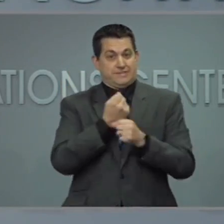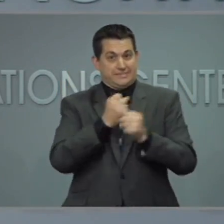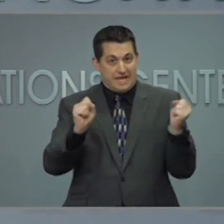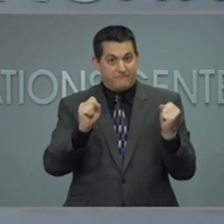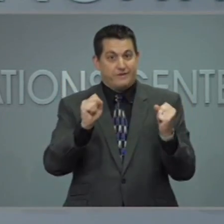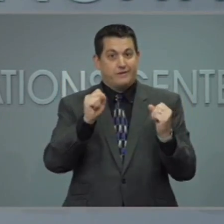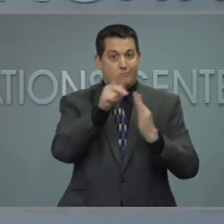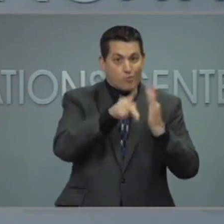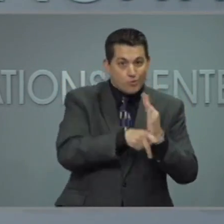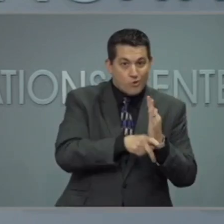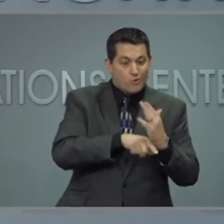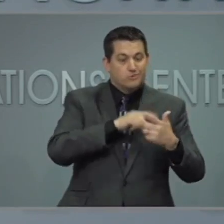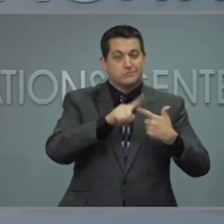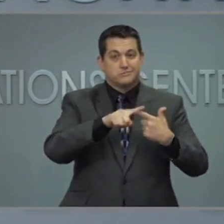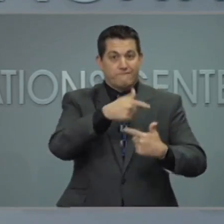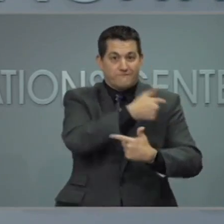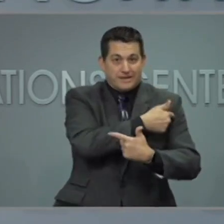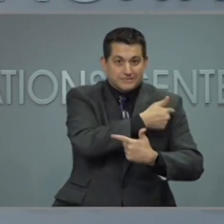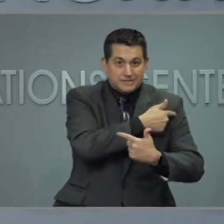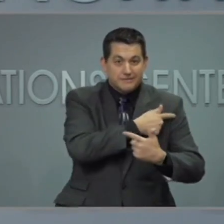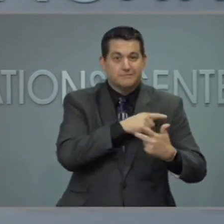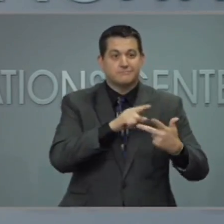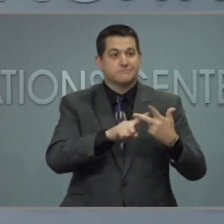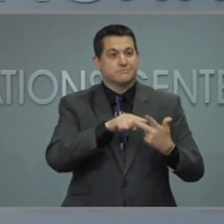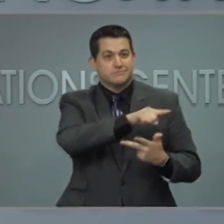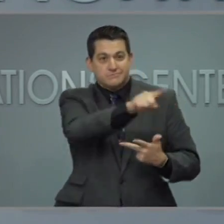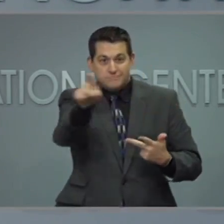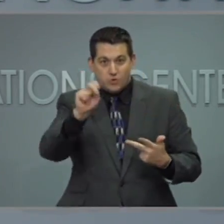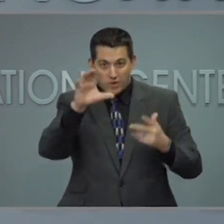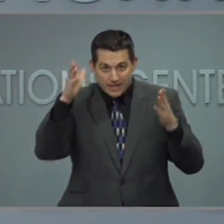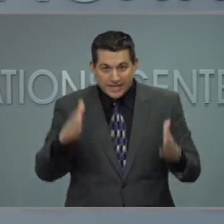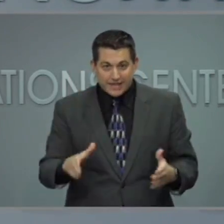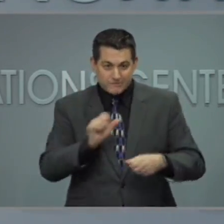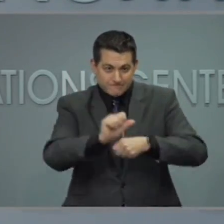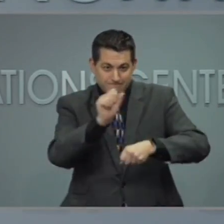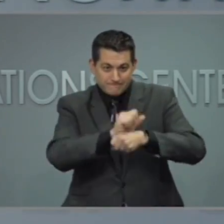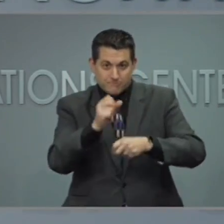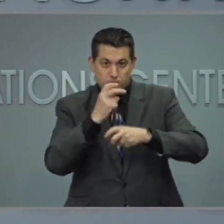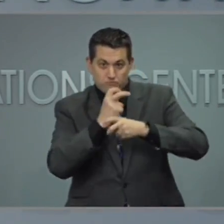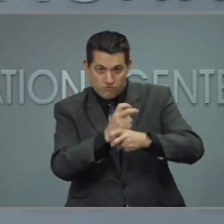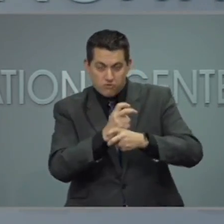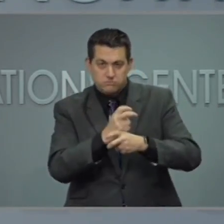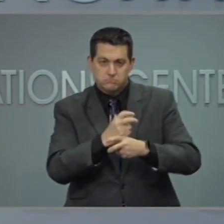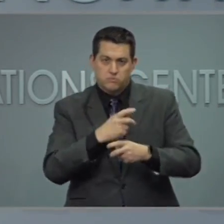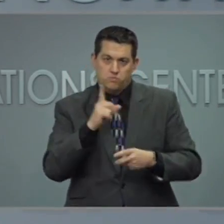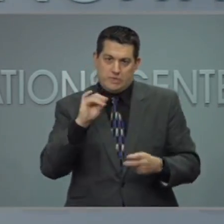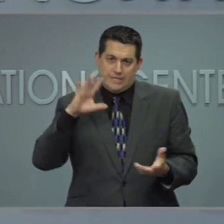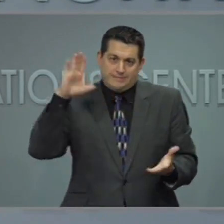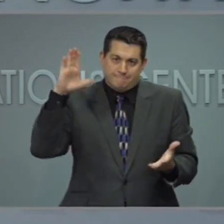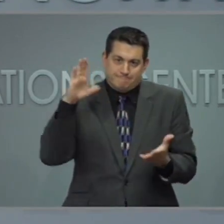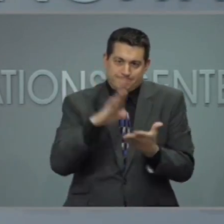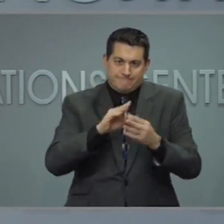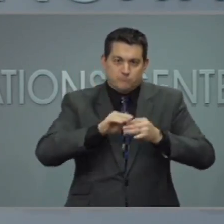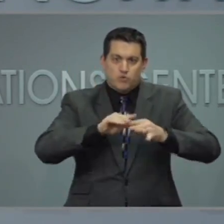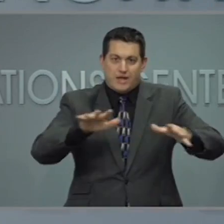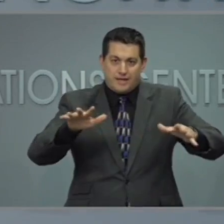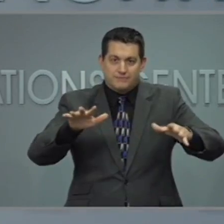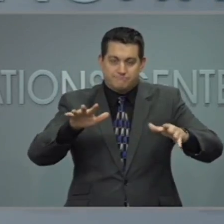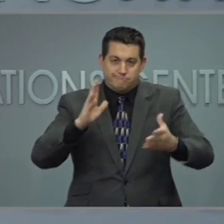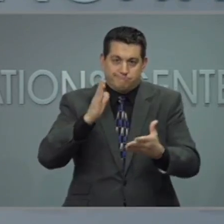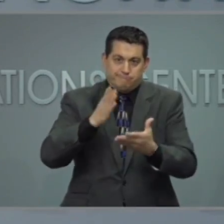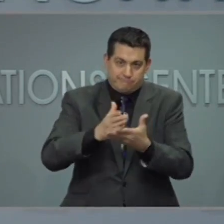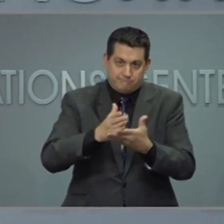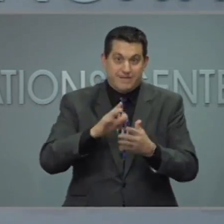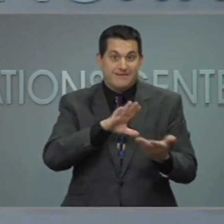vaccines and the hard work of North Carolinians, we have been able to slow the spread of this virus and reduce